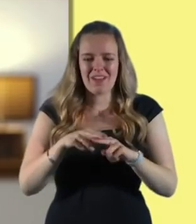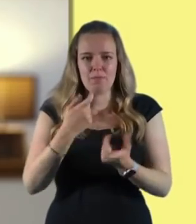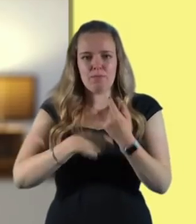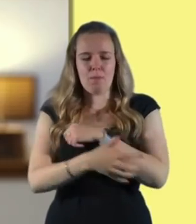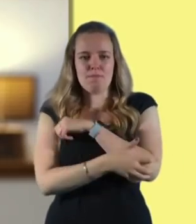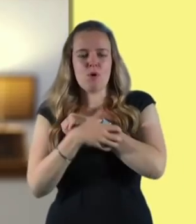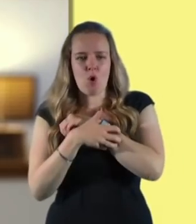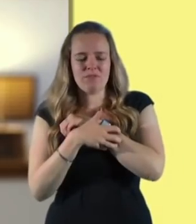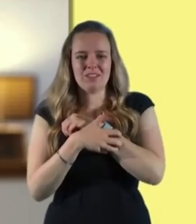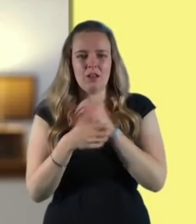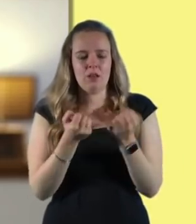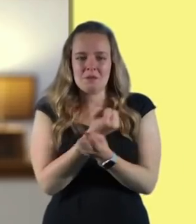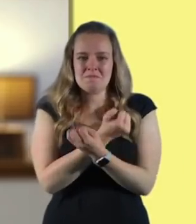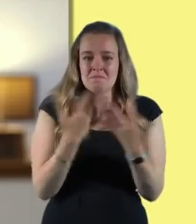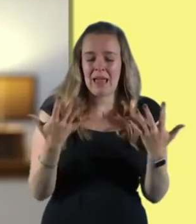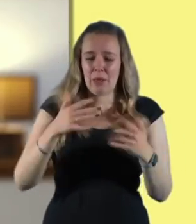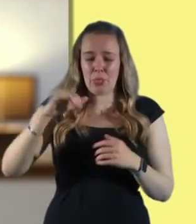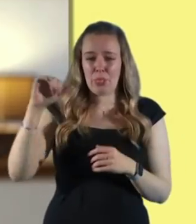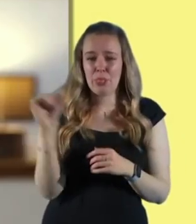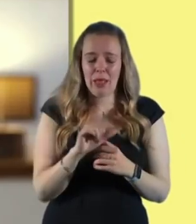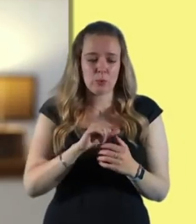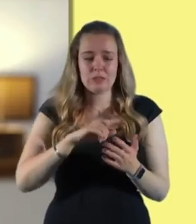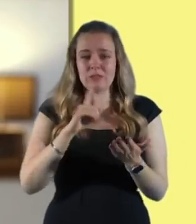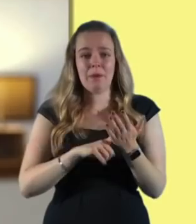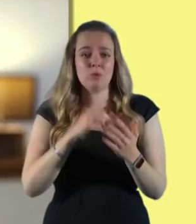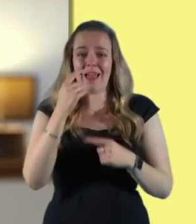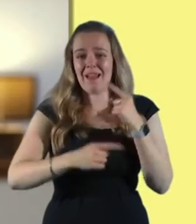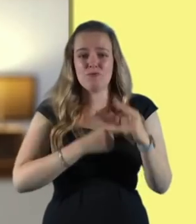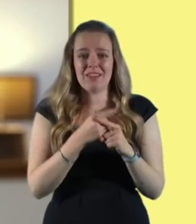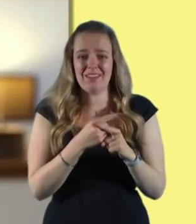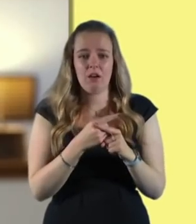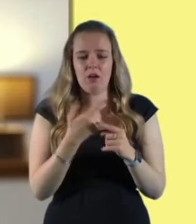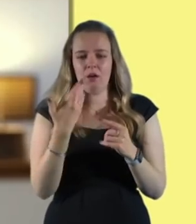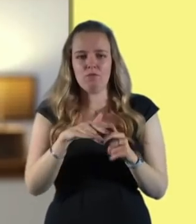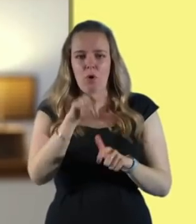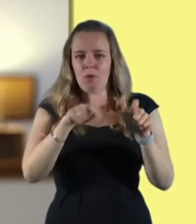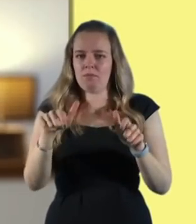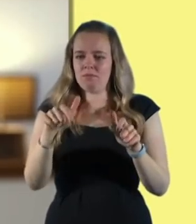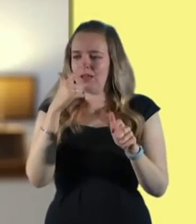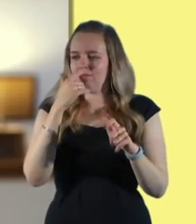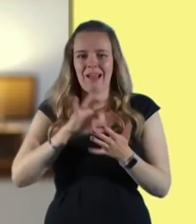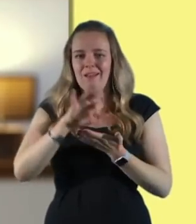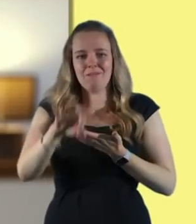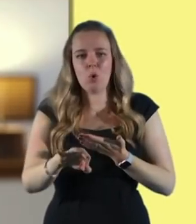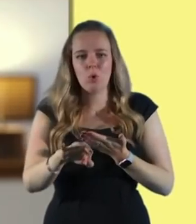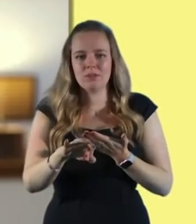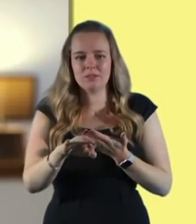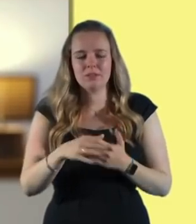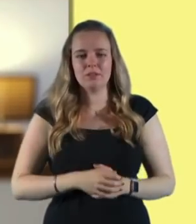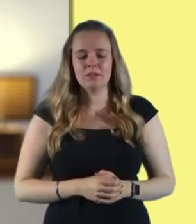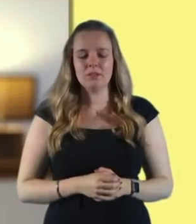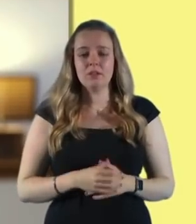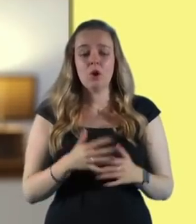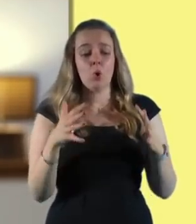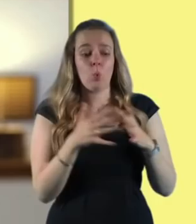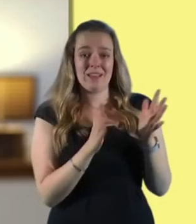hundreds, even thousands of pounds a year out of the pockets of those who can least afford it. Westminster has given us the